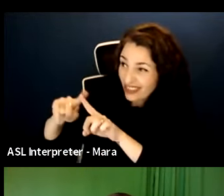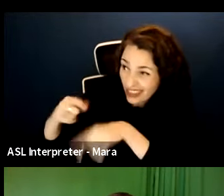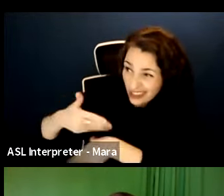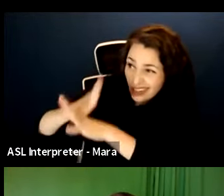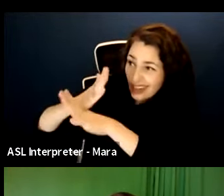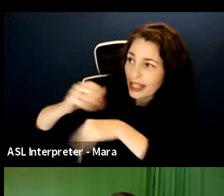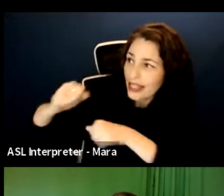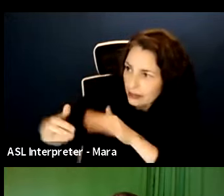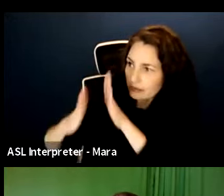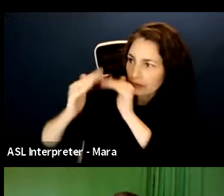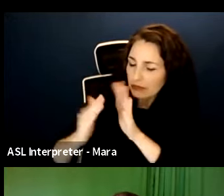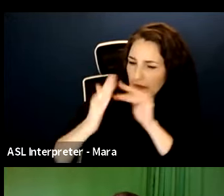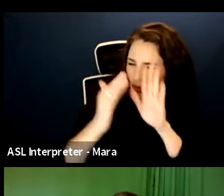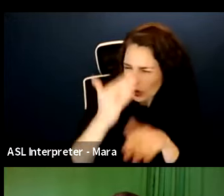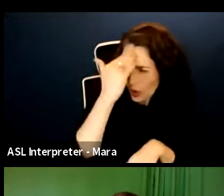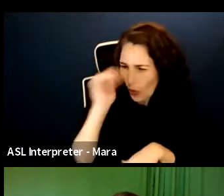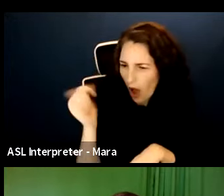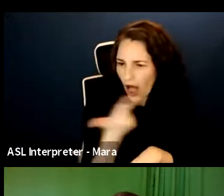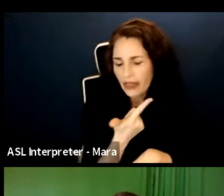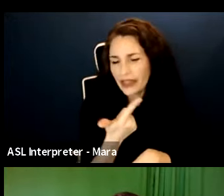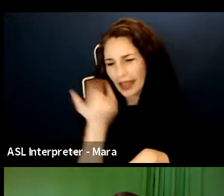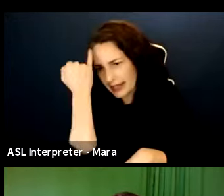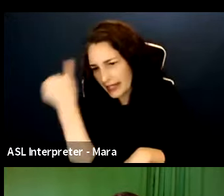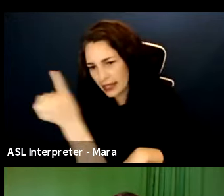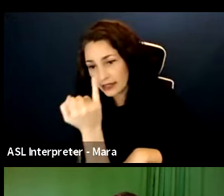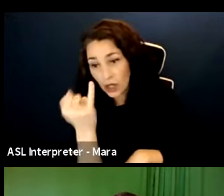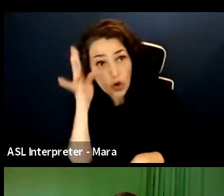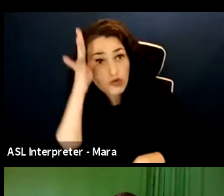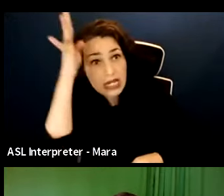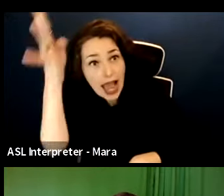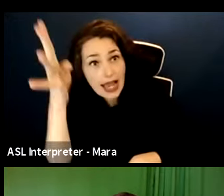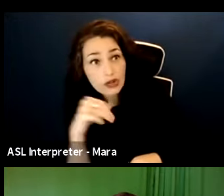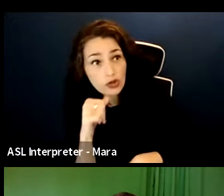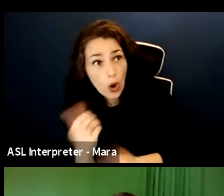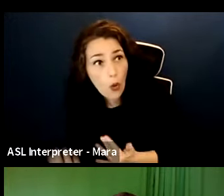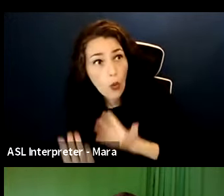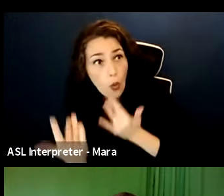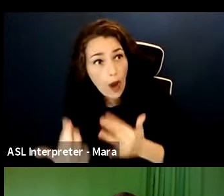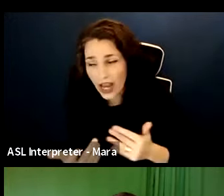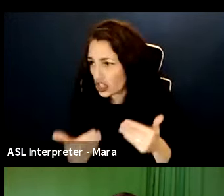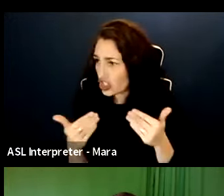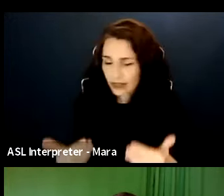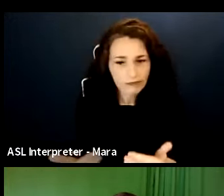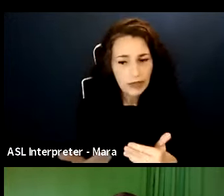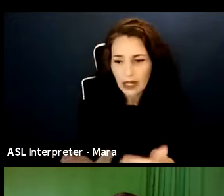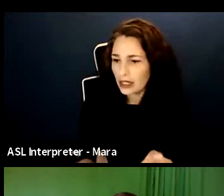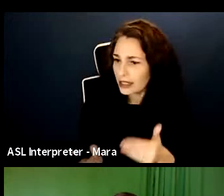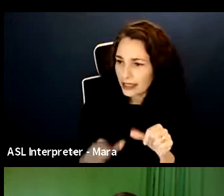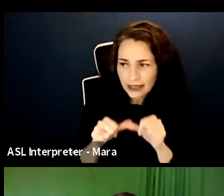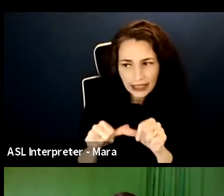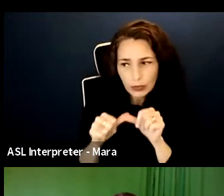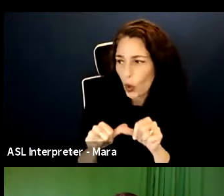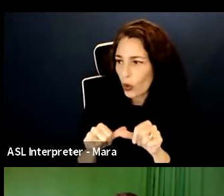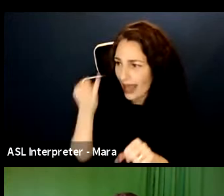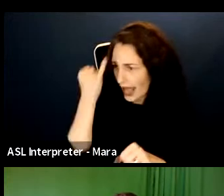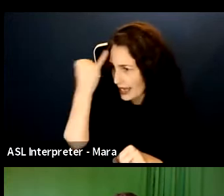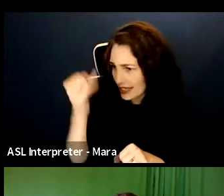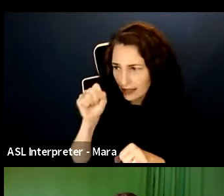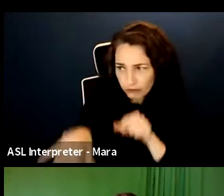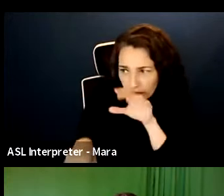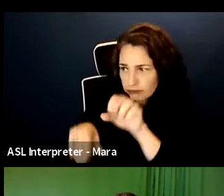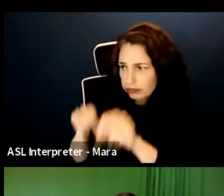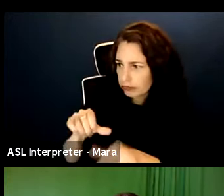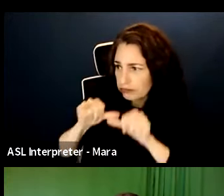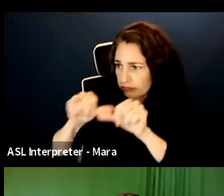this, this idea of create, don't wait, being able to move forward right with your ideas, but also looking at it from the perspective of